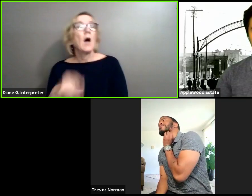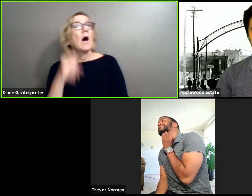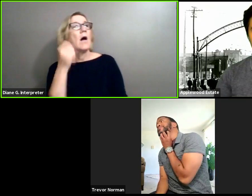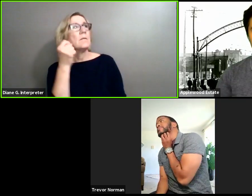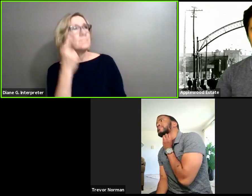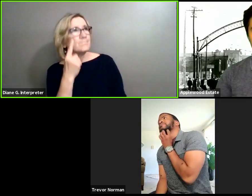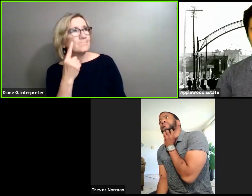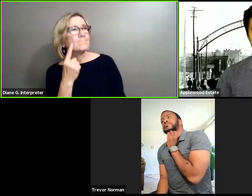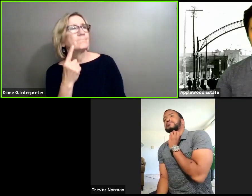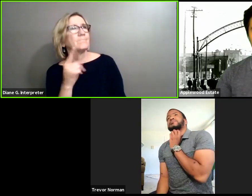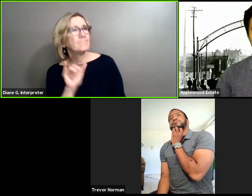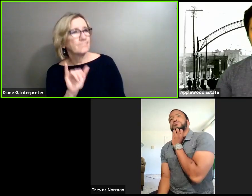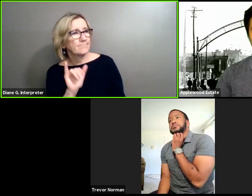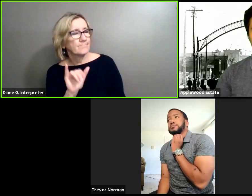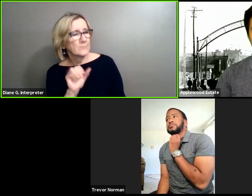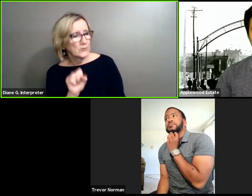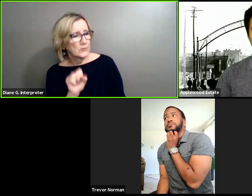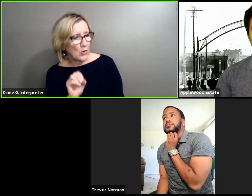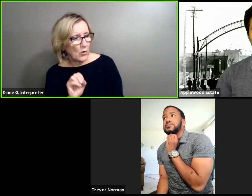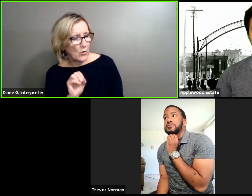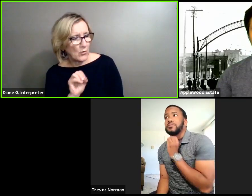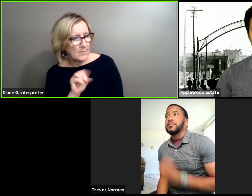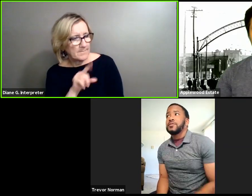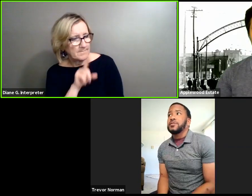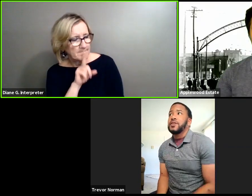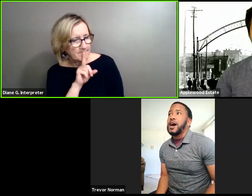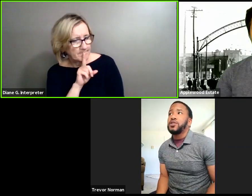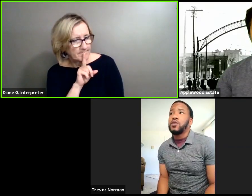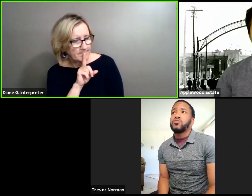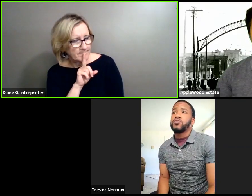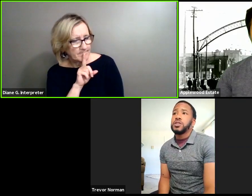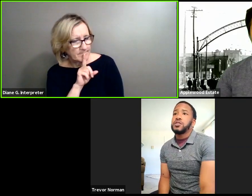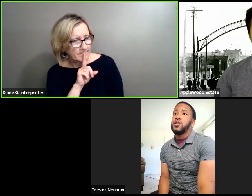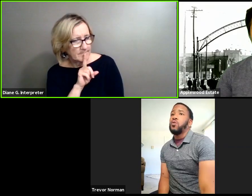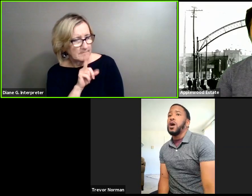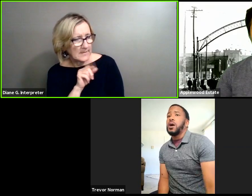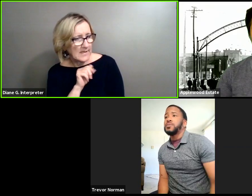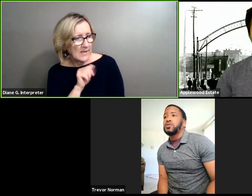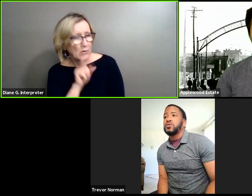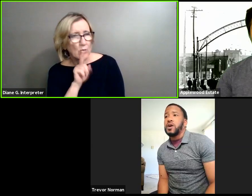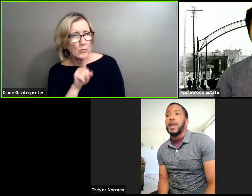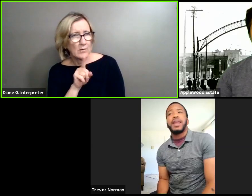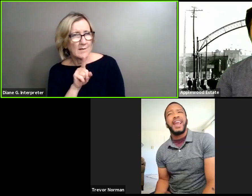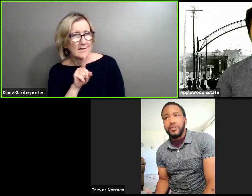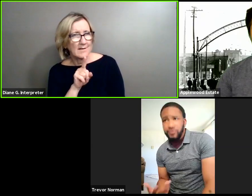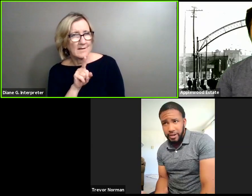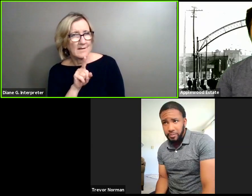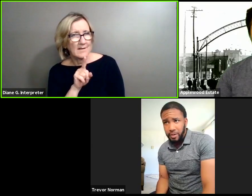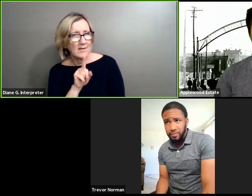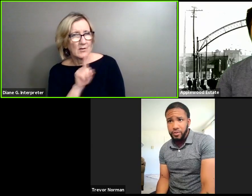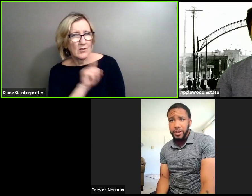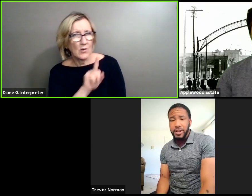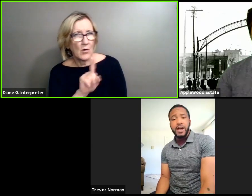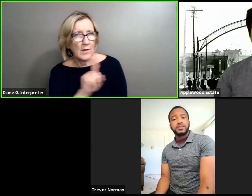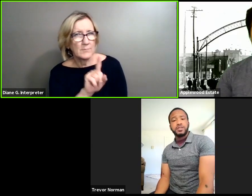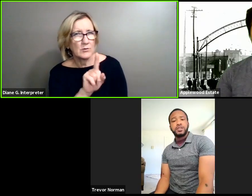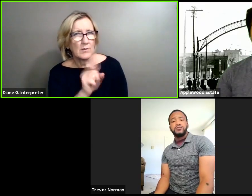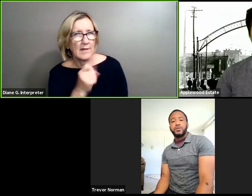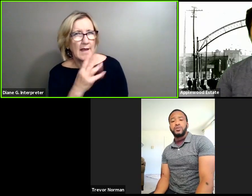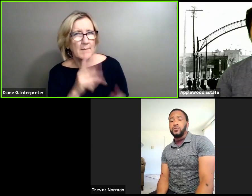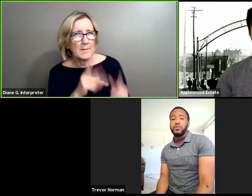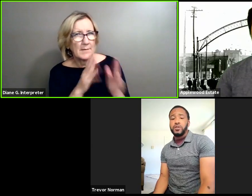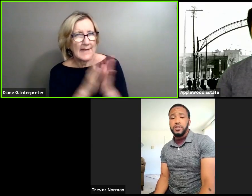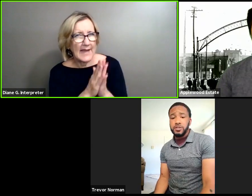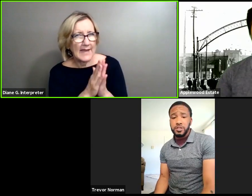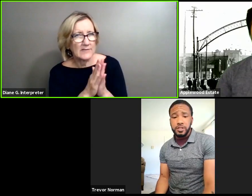I don't really go up to a lot of random people and ask to take